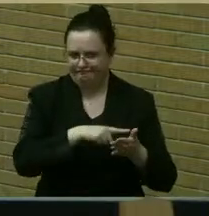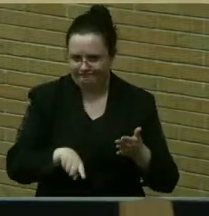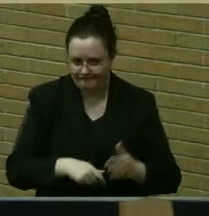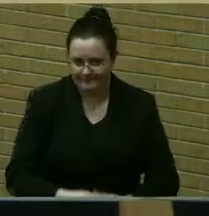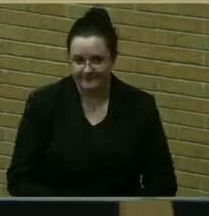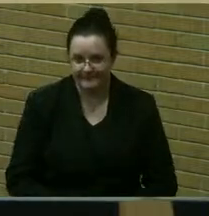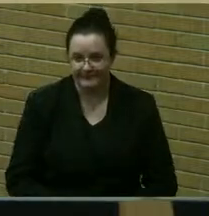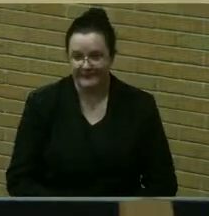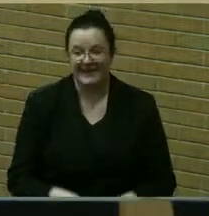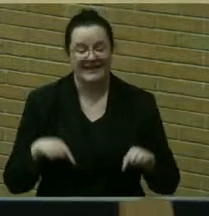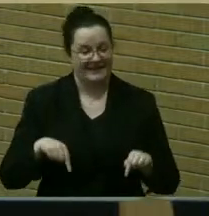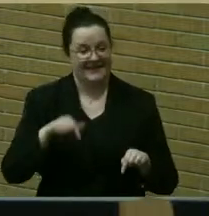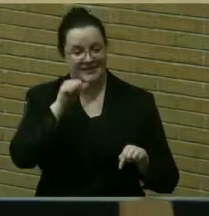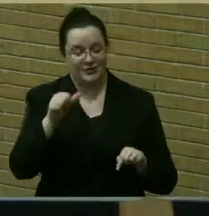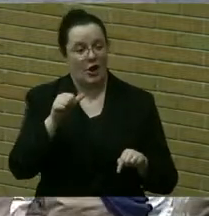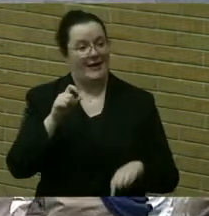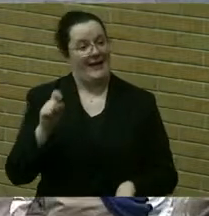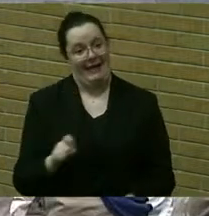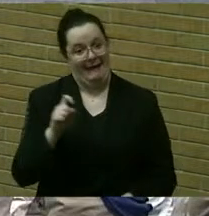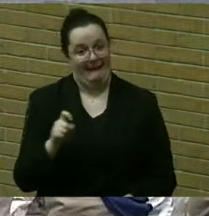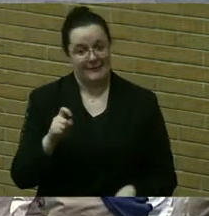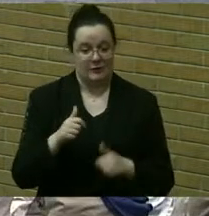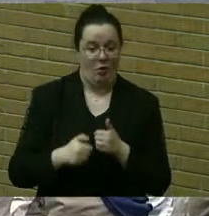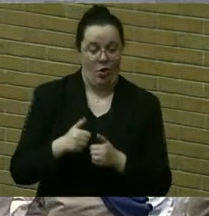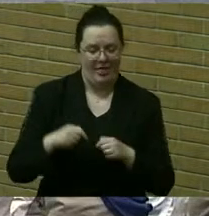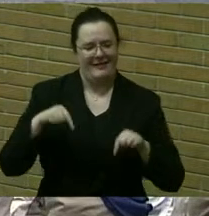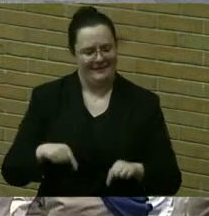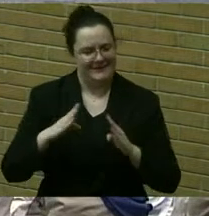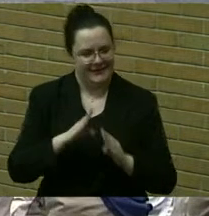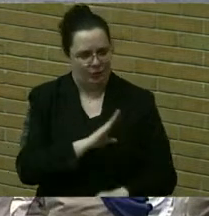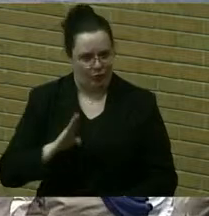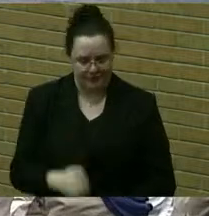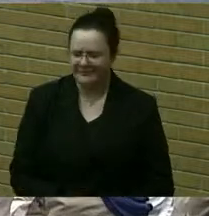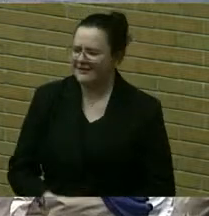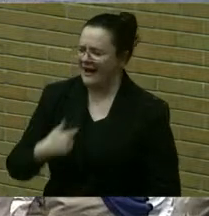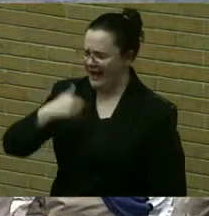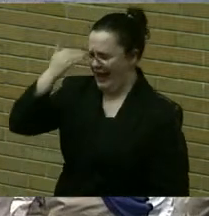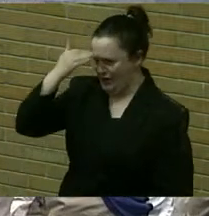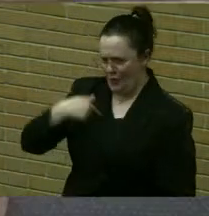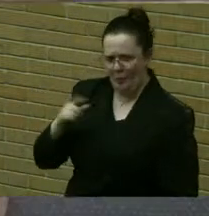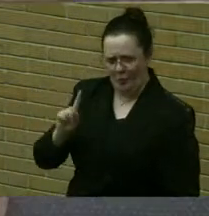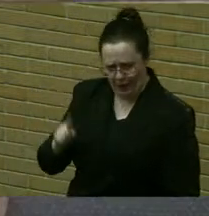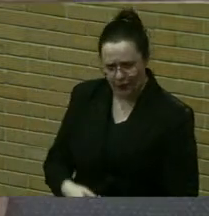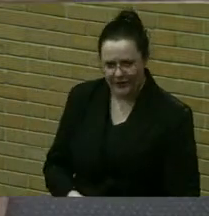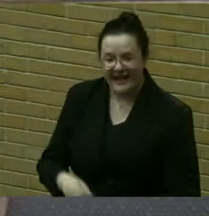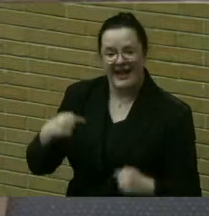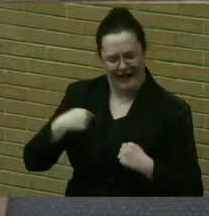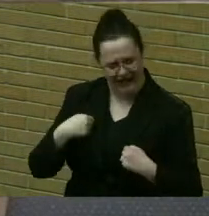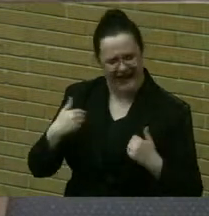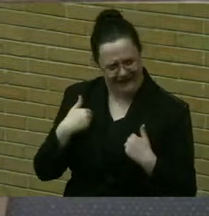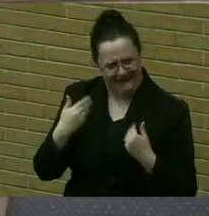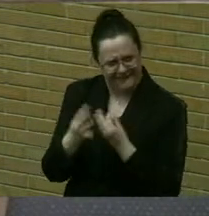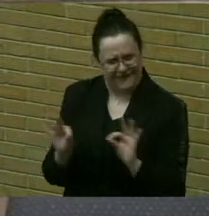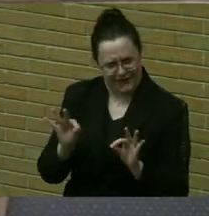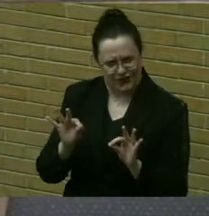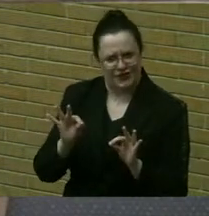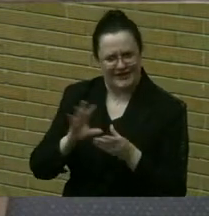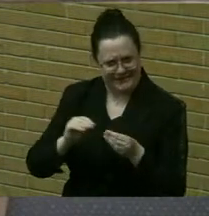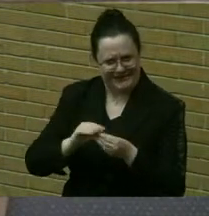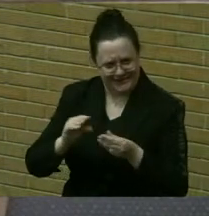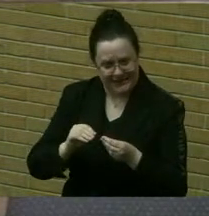X. This is a meeting of the Brighton Town Board. I know where I'm at. I have free speech. This is not a personal attack.